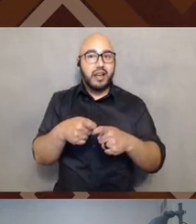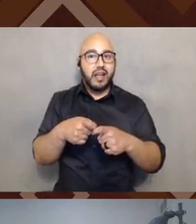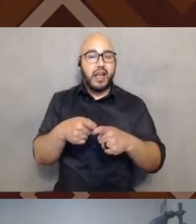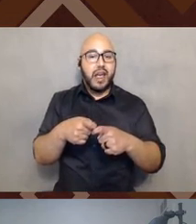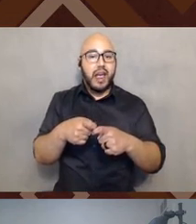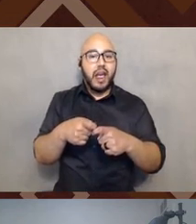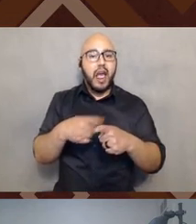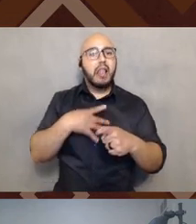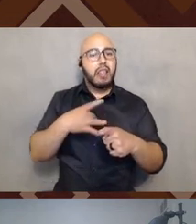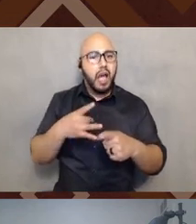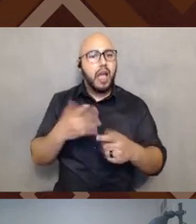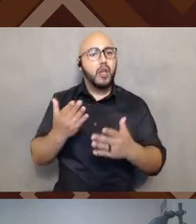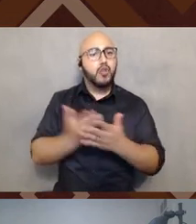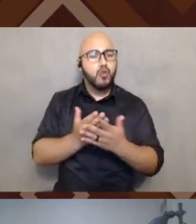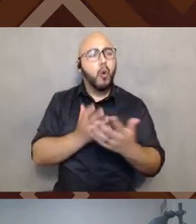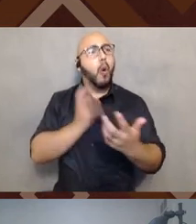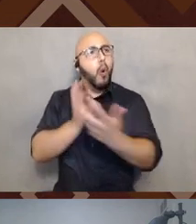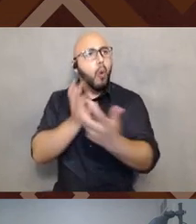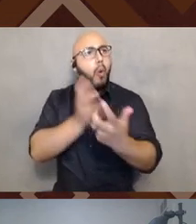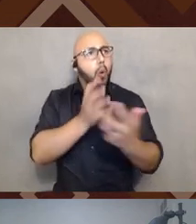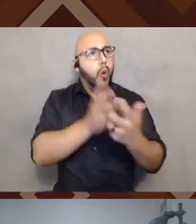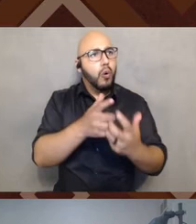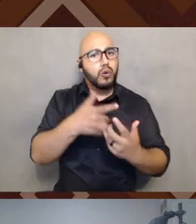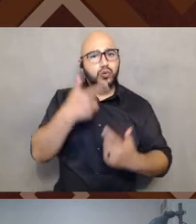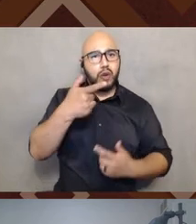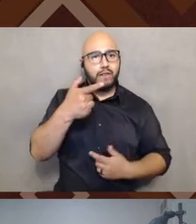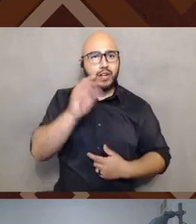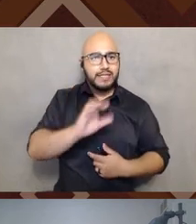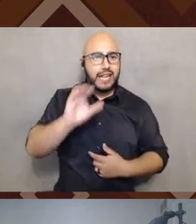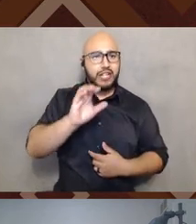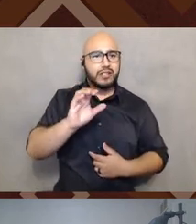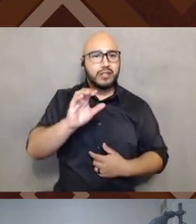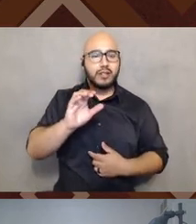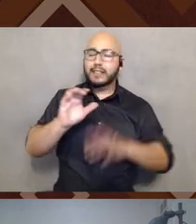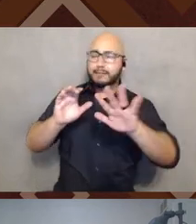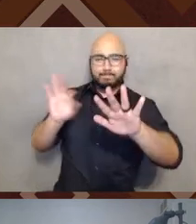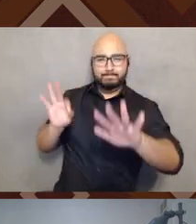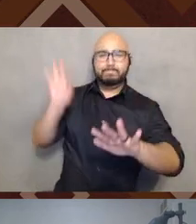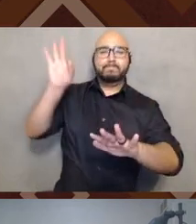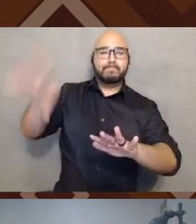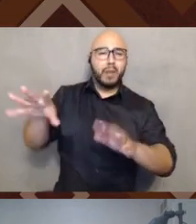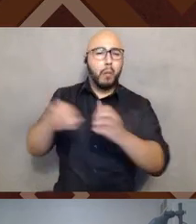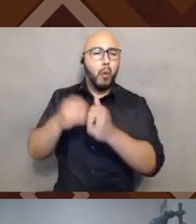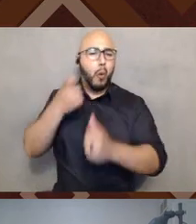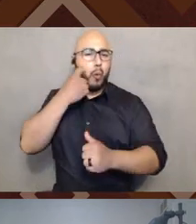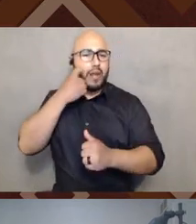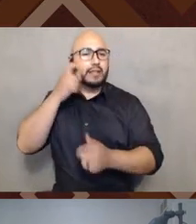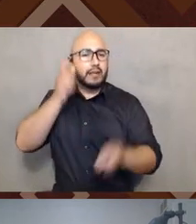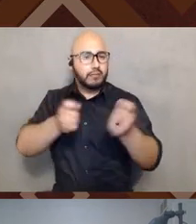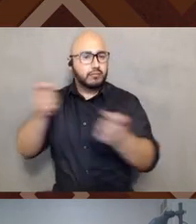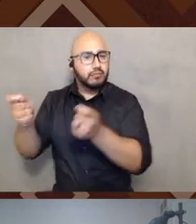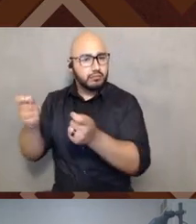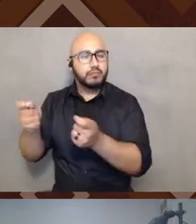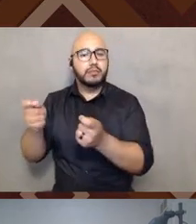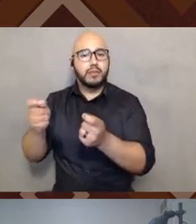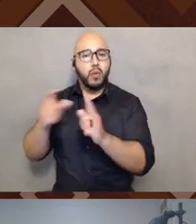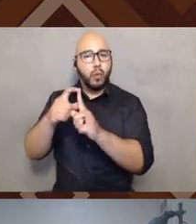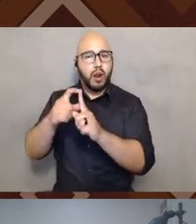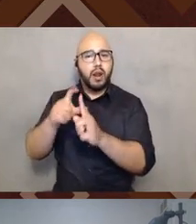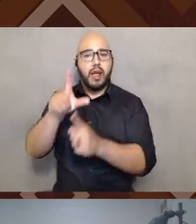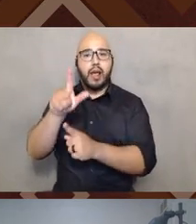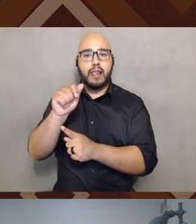terminology and identifying with it have kind of given us in a sense, this very, these more recent variations, Latine,